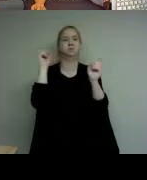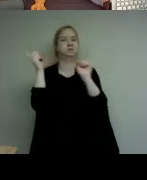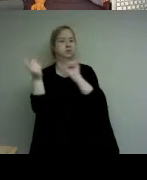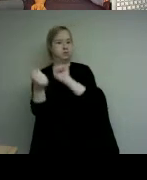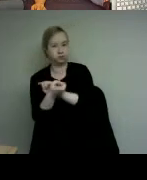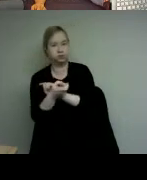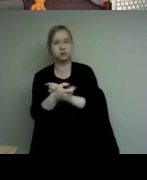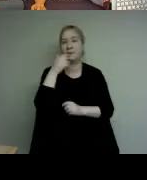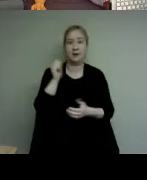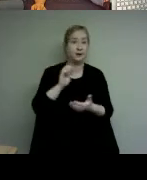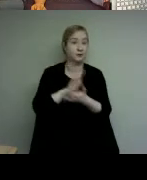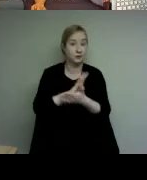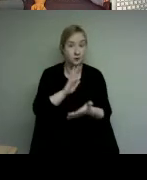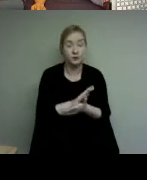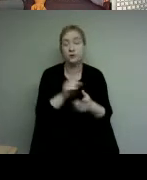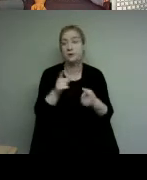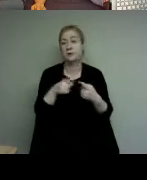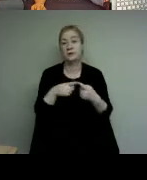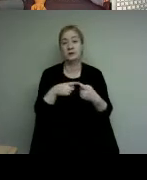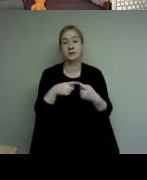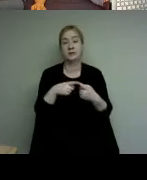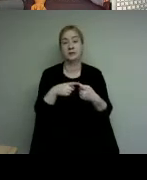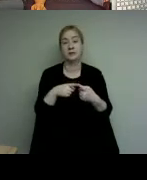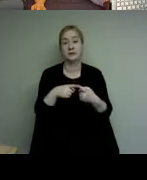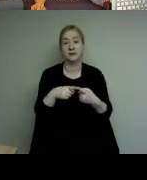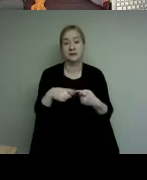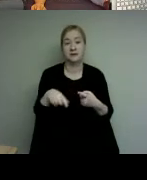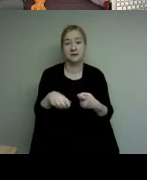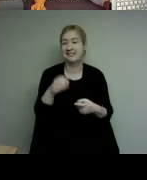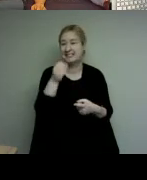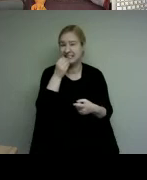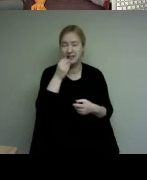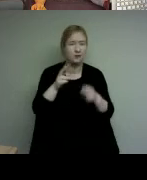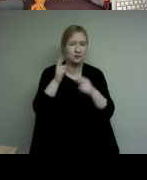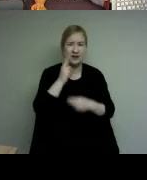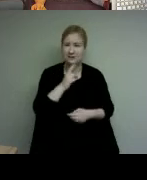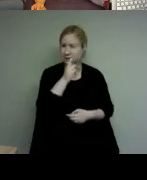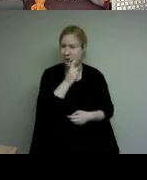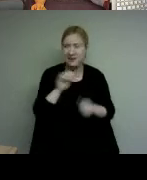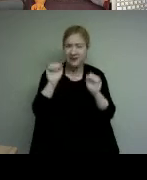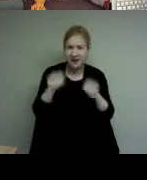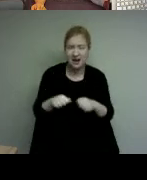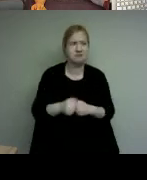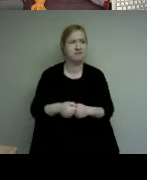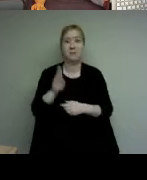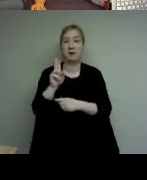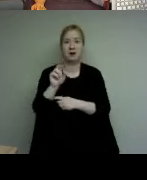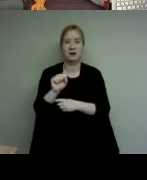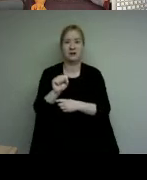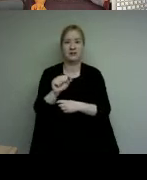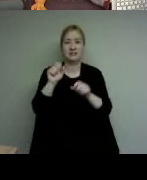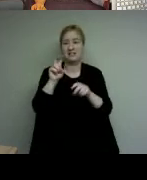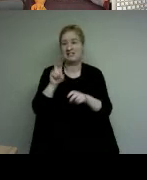schools black people being able to eat in restaurants sitting anywhere on a bus or